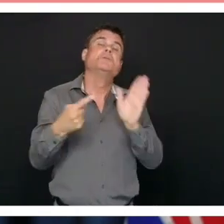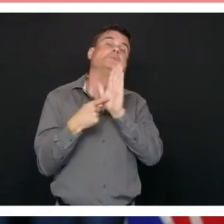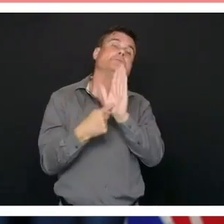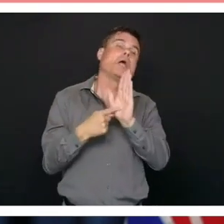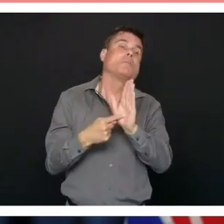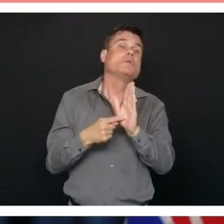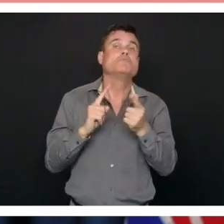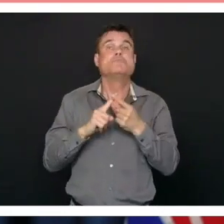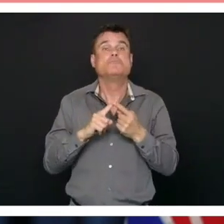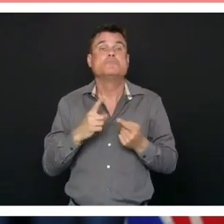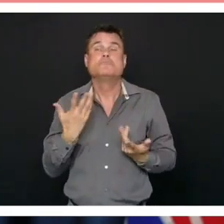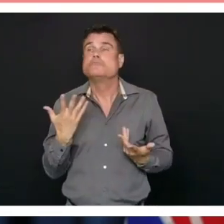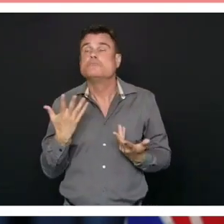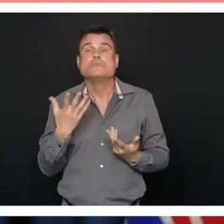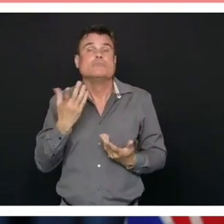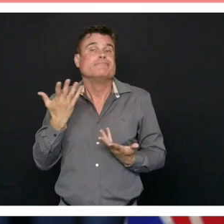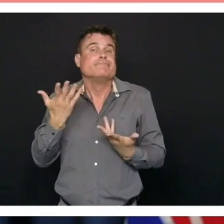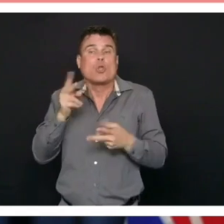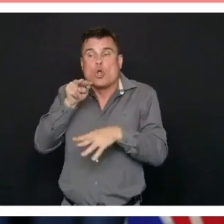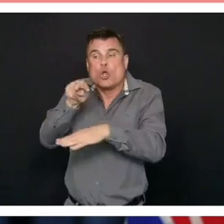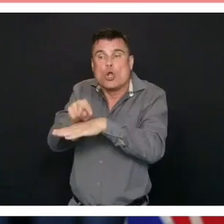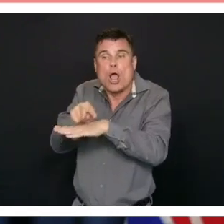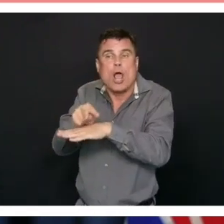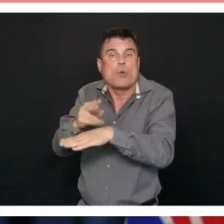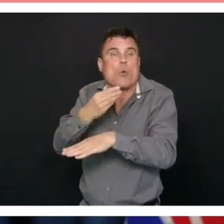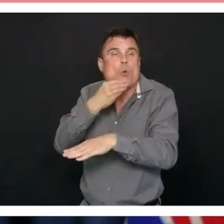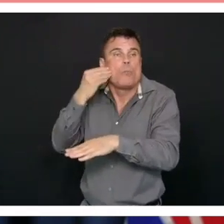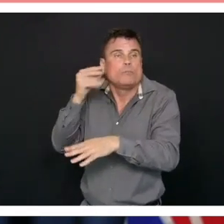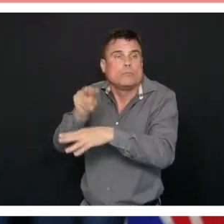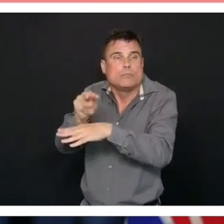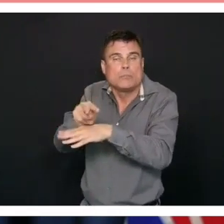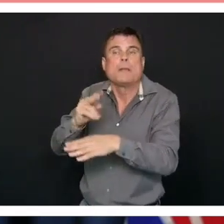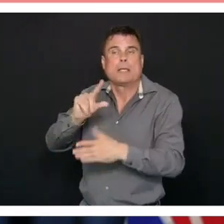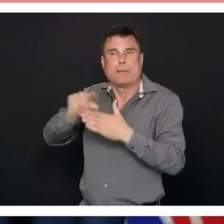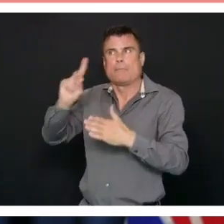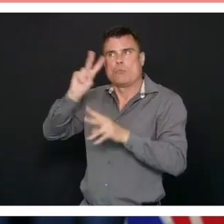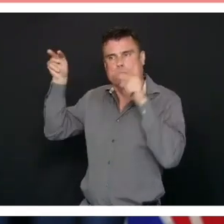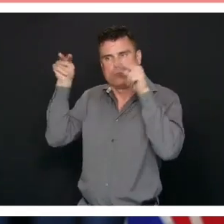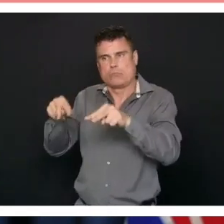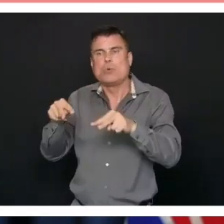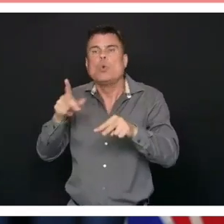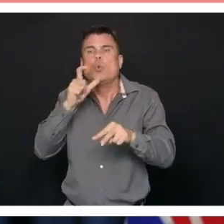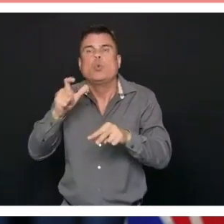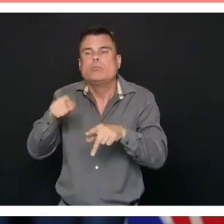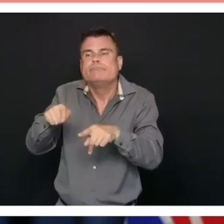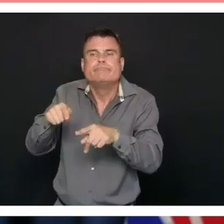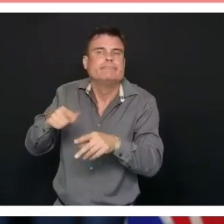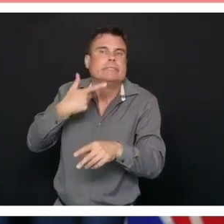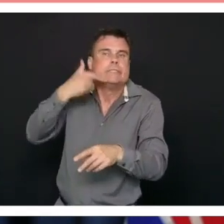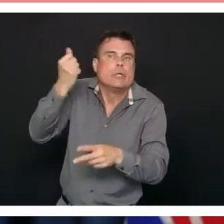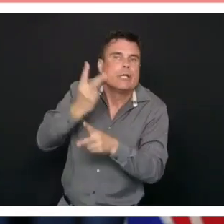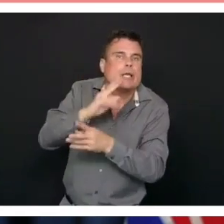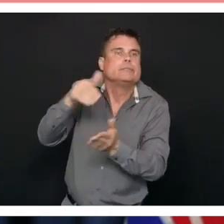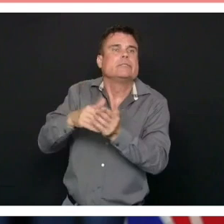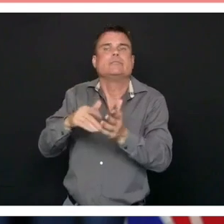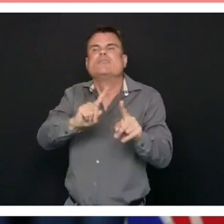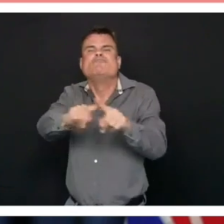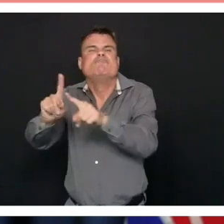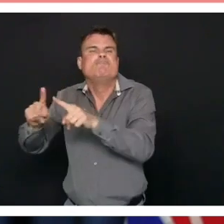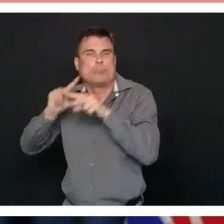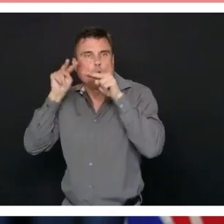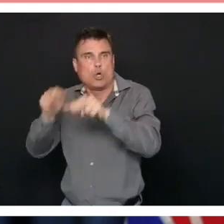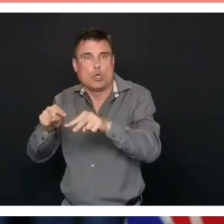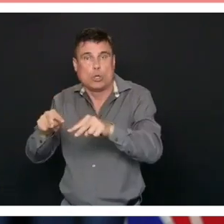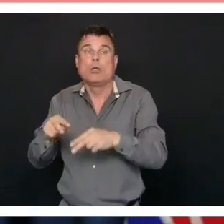residential care, for example, where some of the focus of the federal government has been, are already well above what the threshold number would be. So